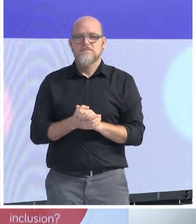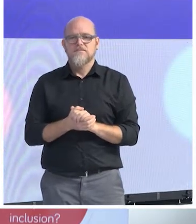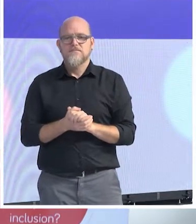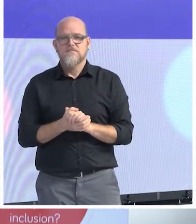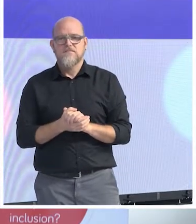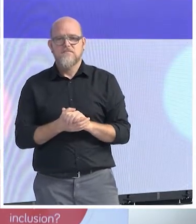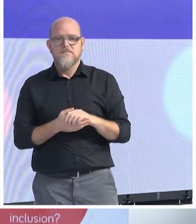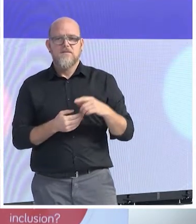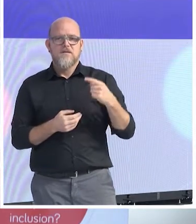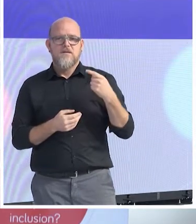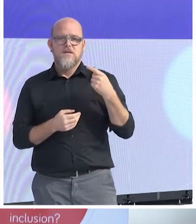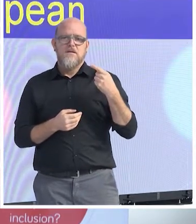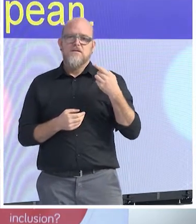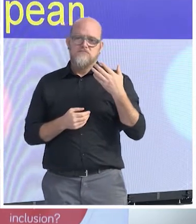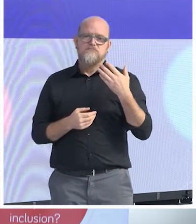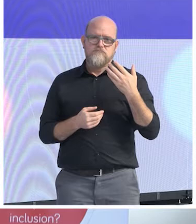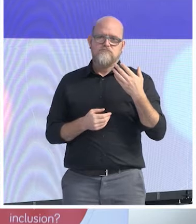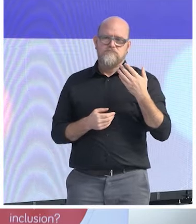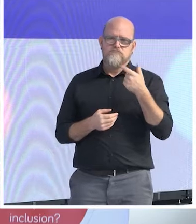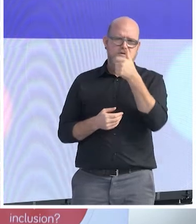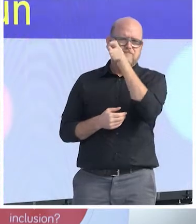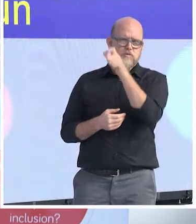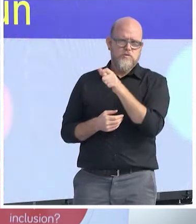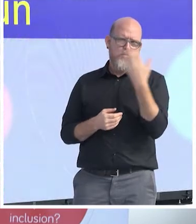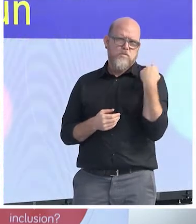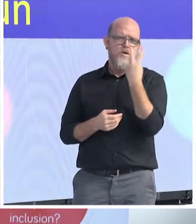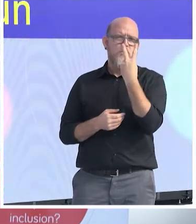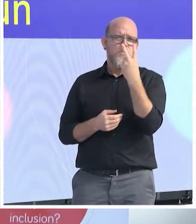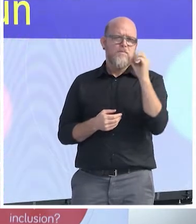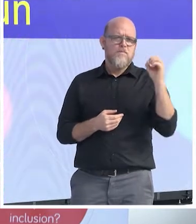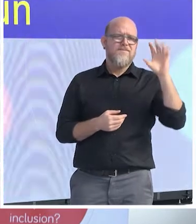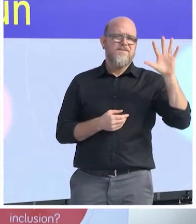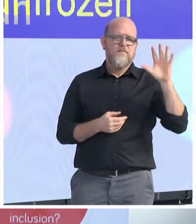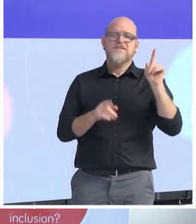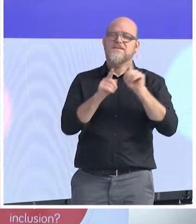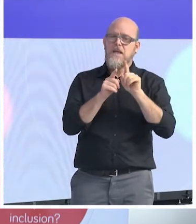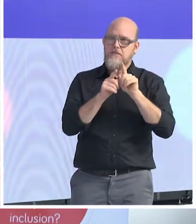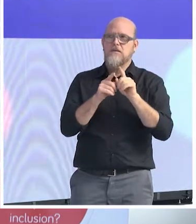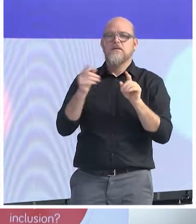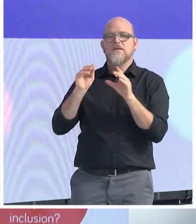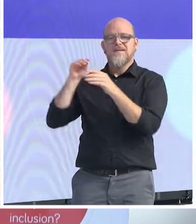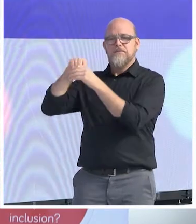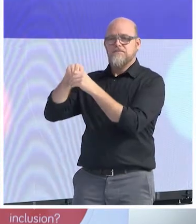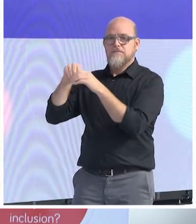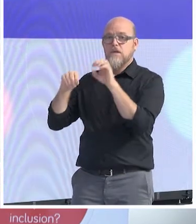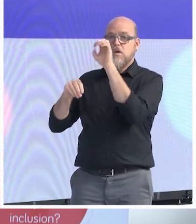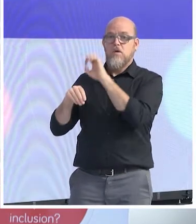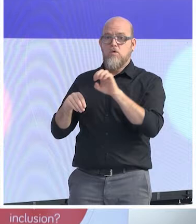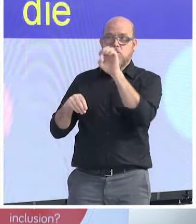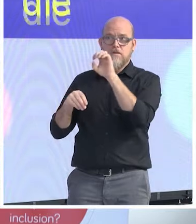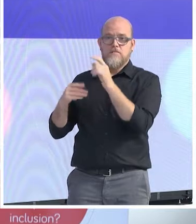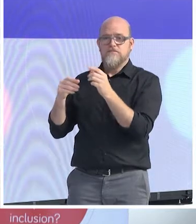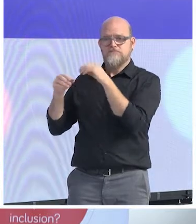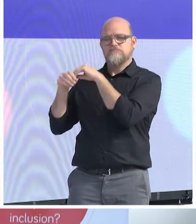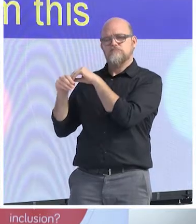If he was going to be unfrozen in 2017, he's going to die out of shock. And from this point of view, really